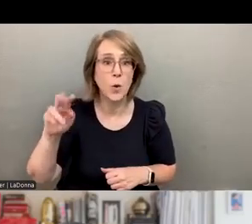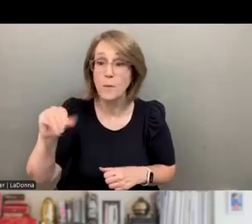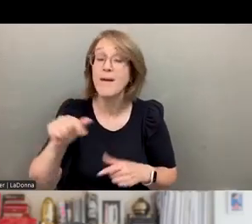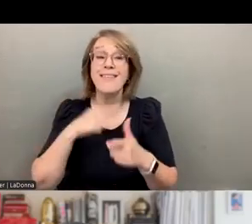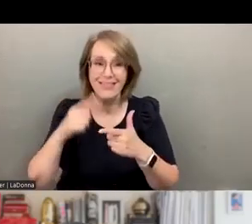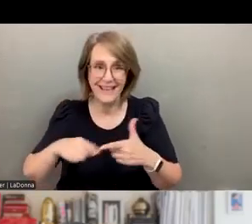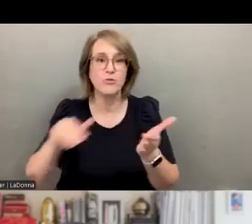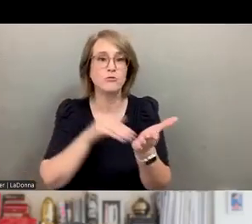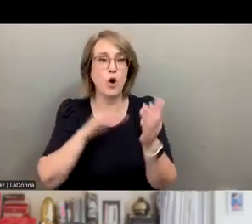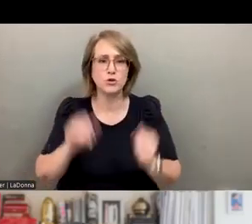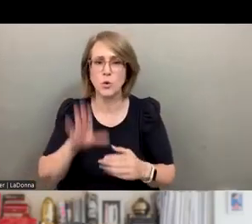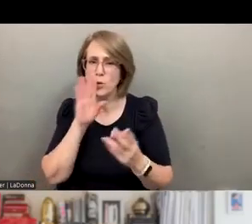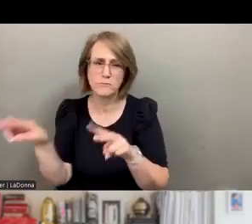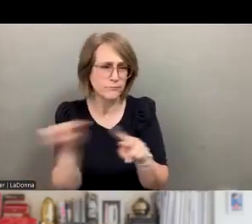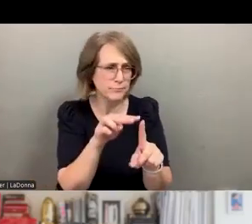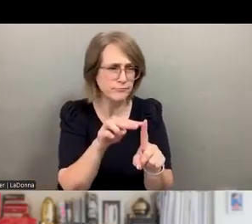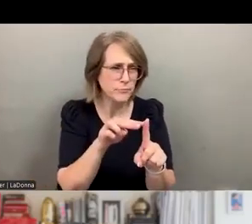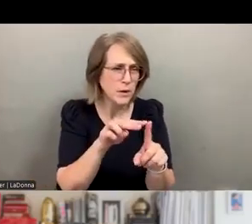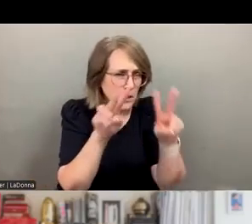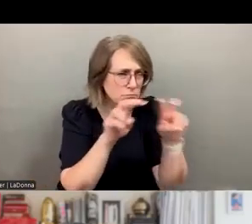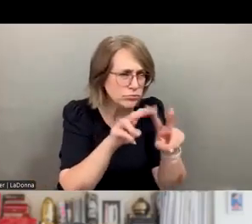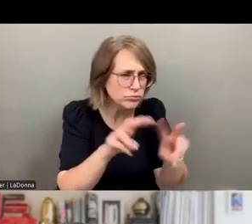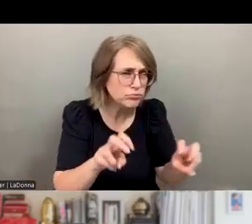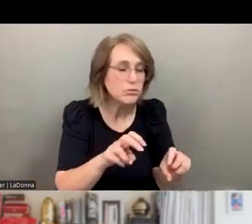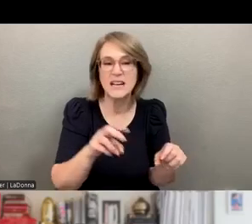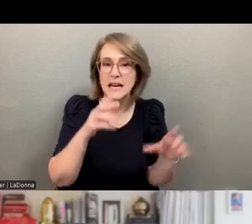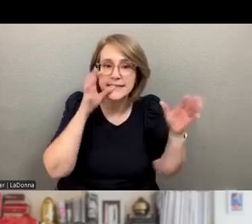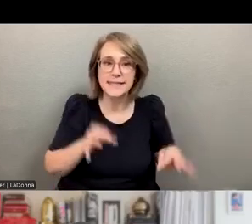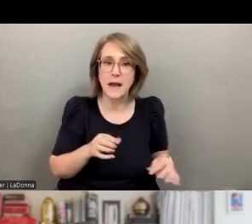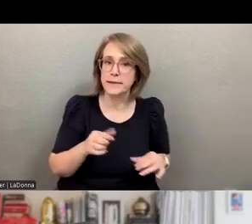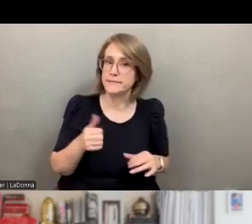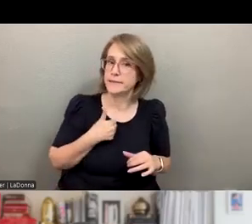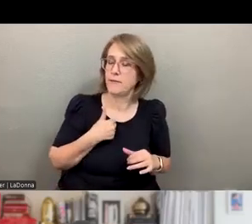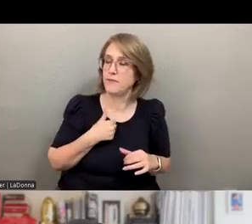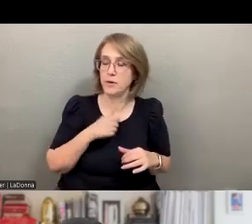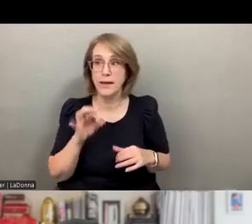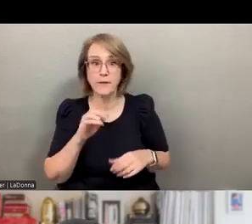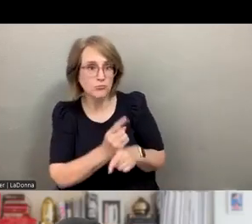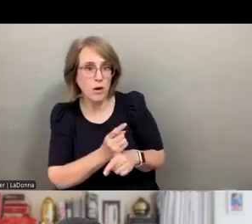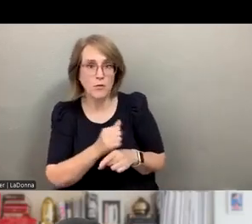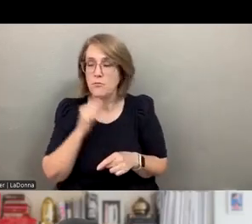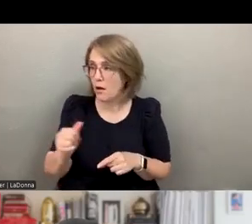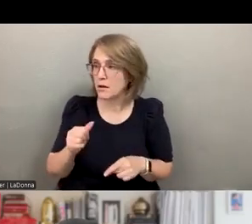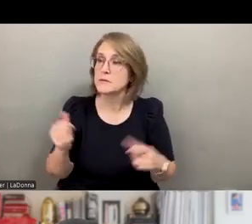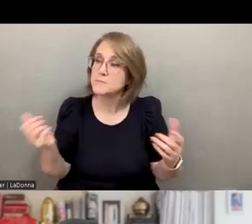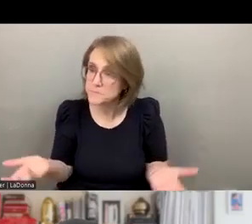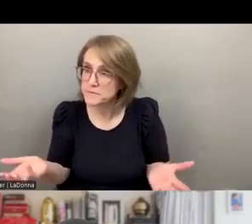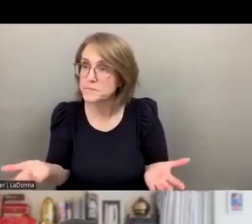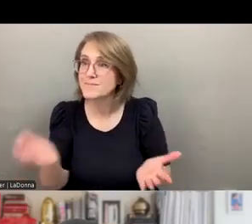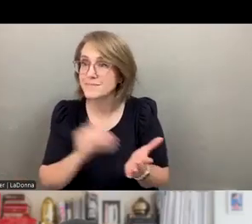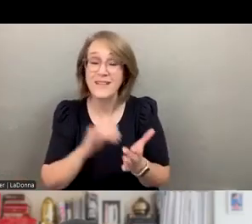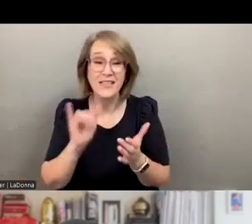her attention to that spot and lets them make a decision about whether or not that's accurate. So in that